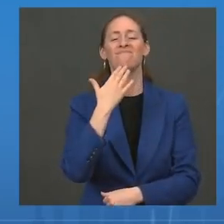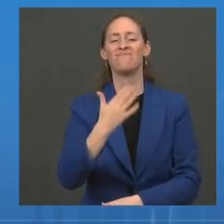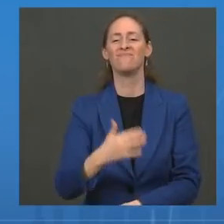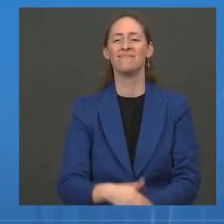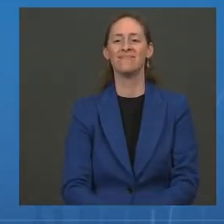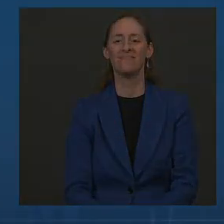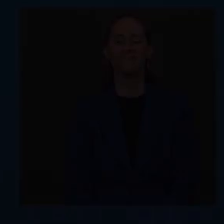Dr. Walensky,